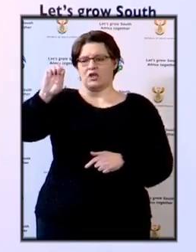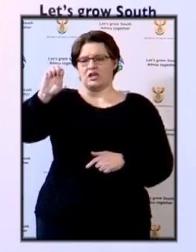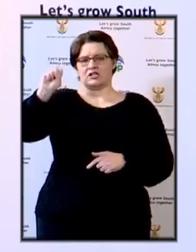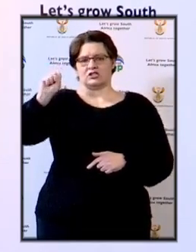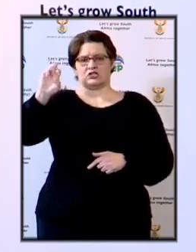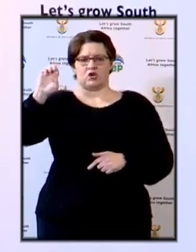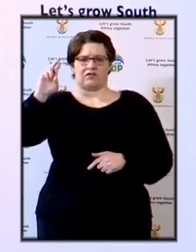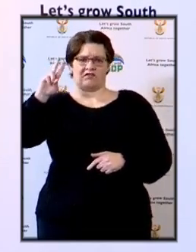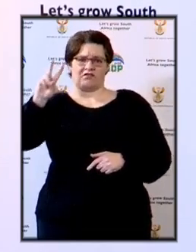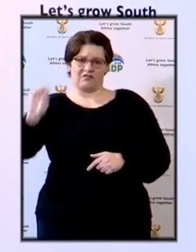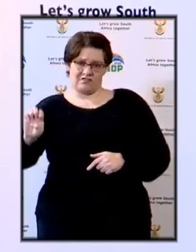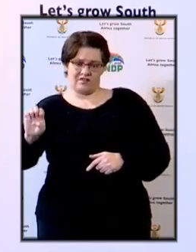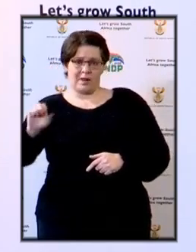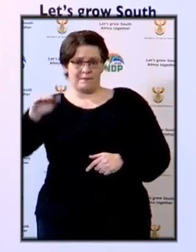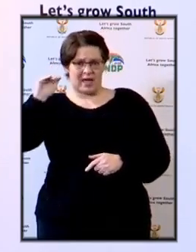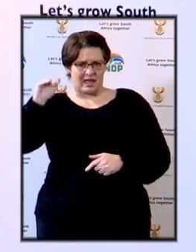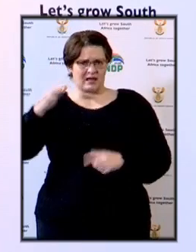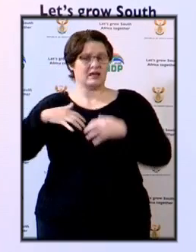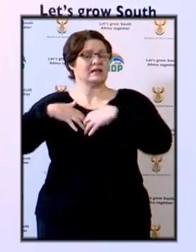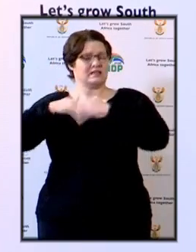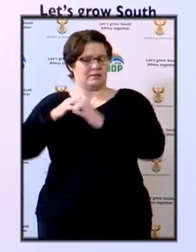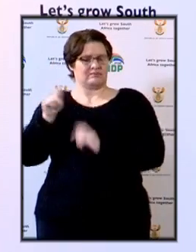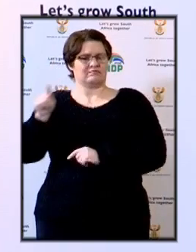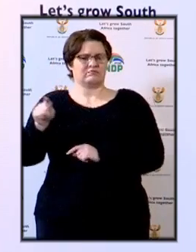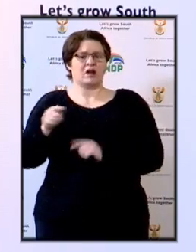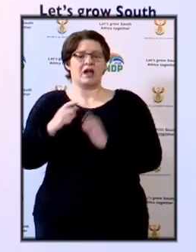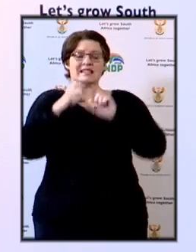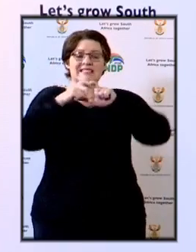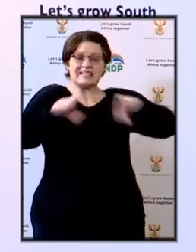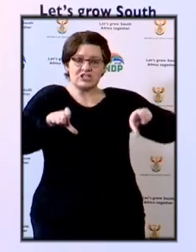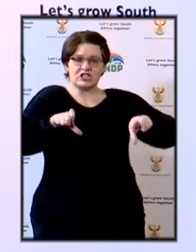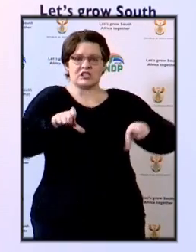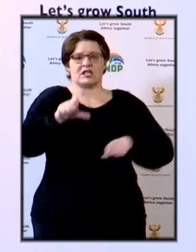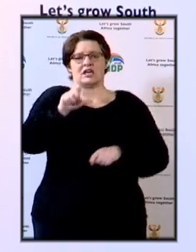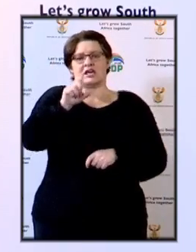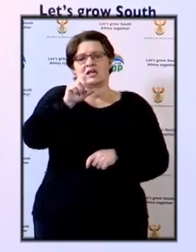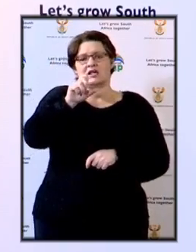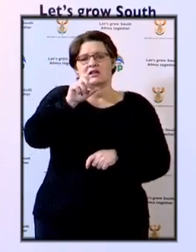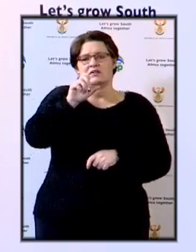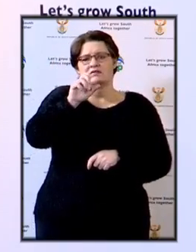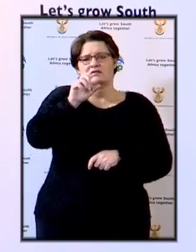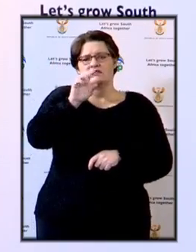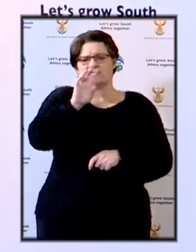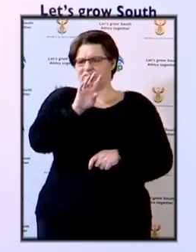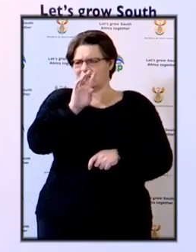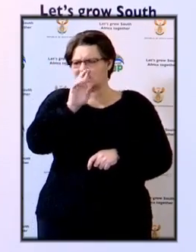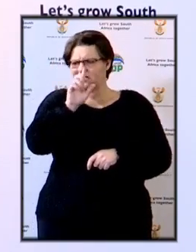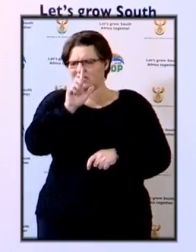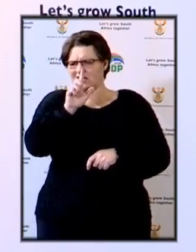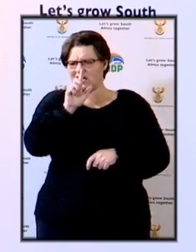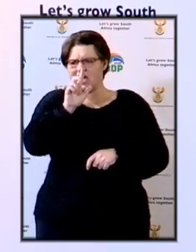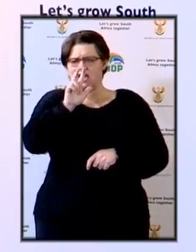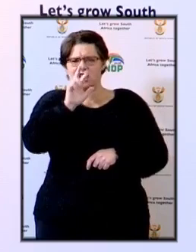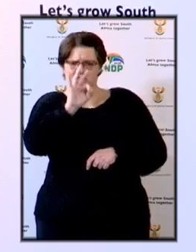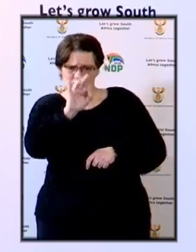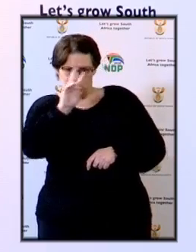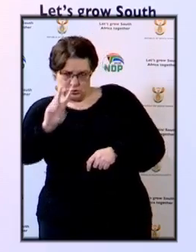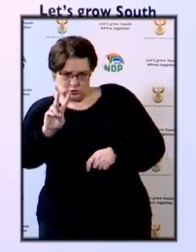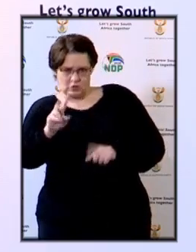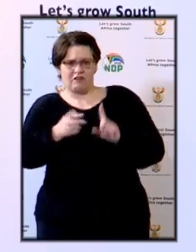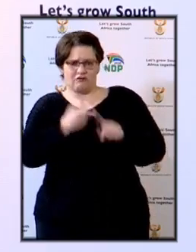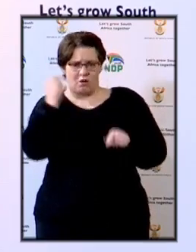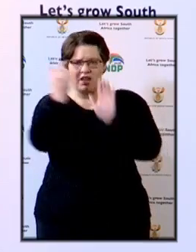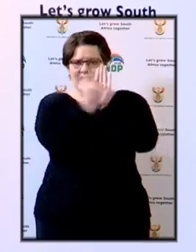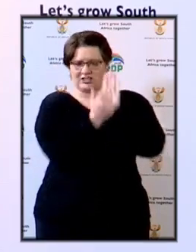Reserve Bank that was established in terms of Section 32 of the Financial Sector Regulation